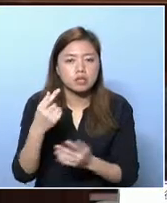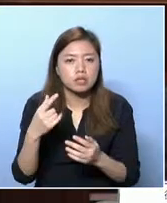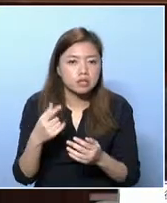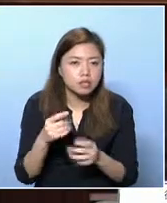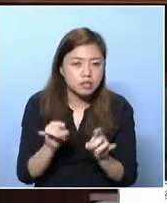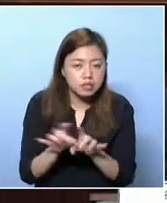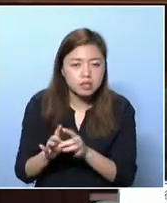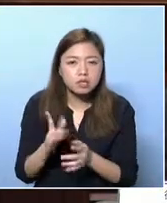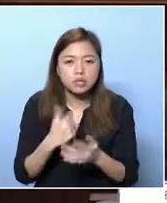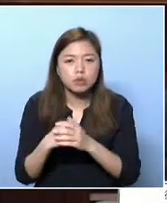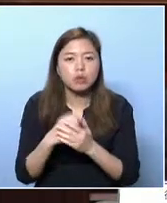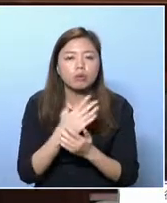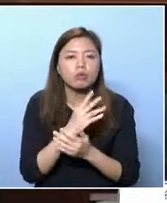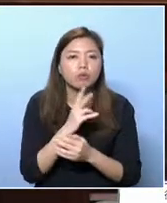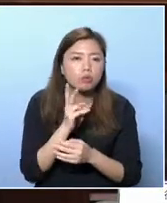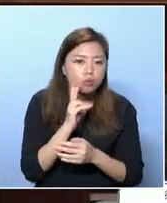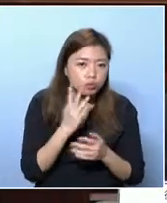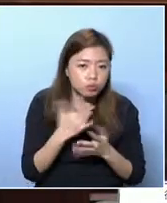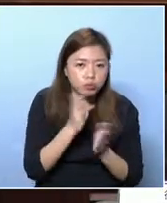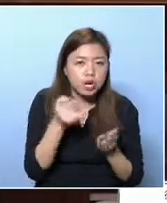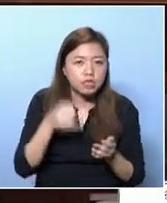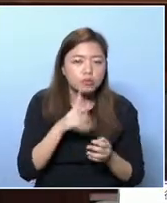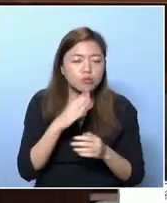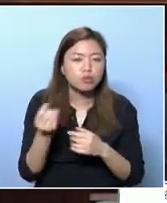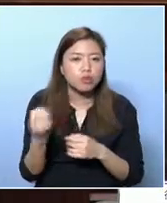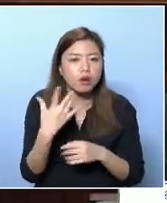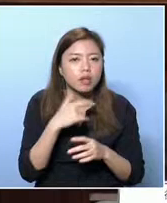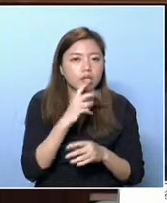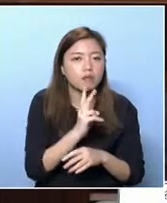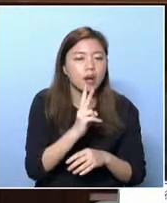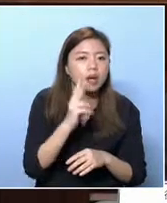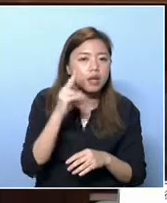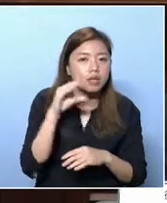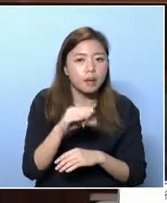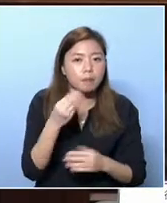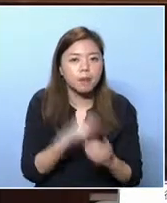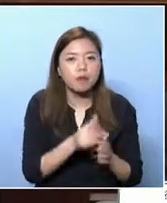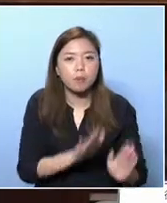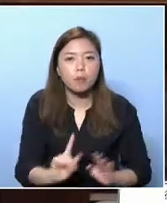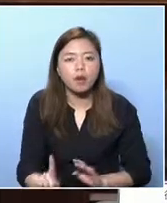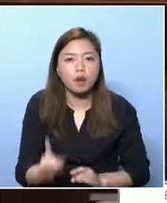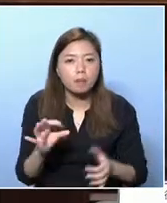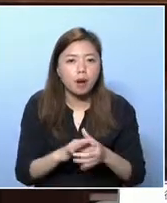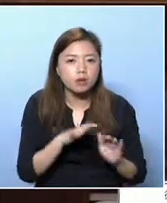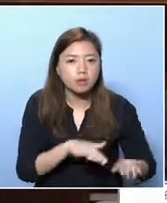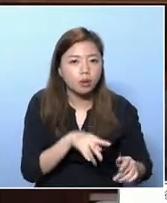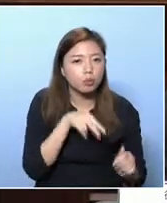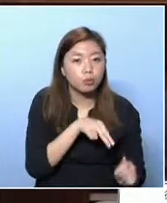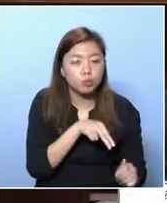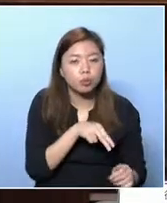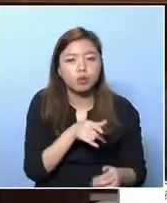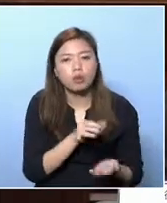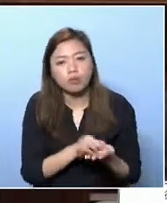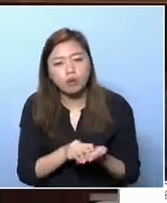crosses in land sales and land grants. And also, we have earmarked $20 billion